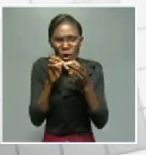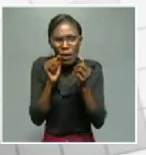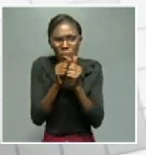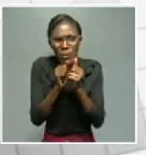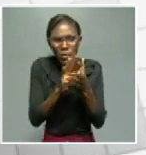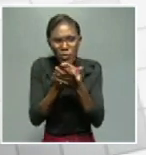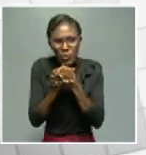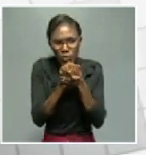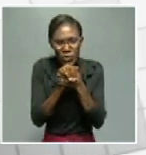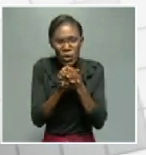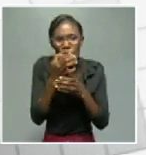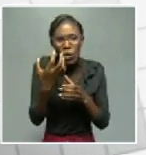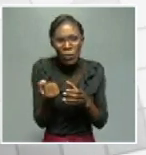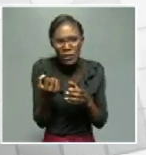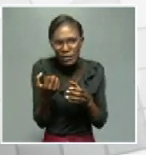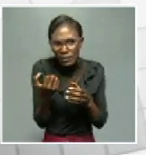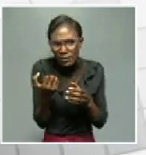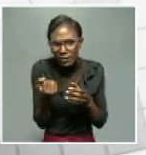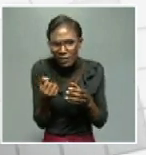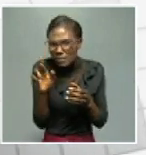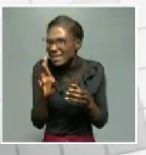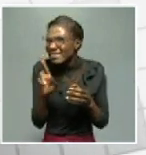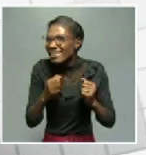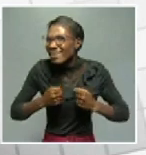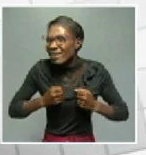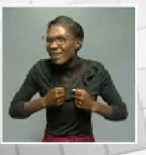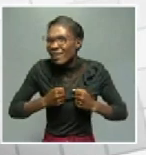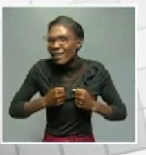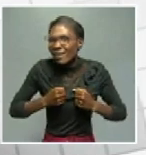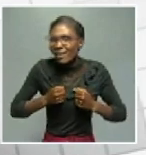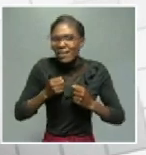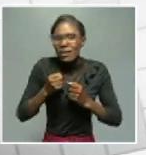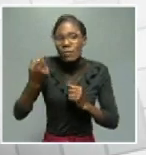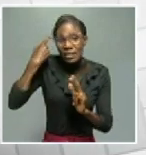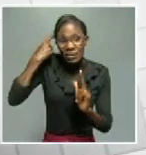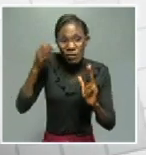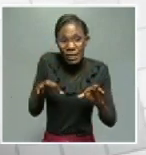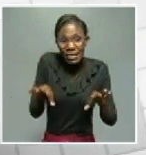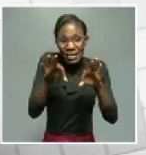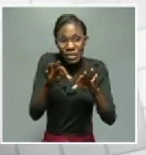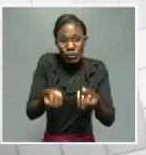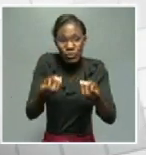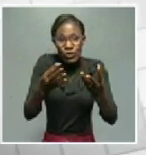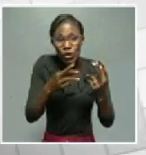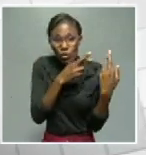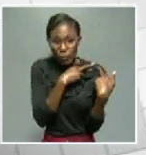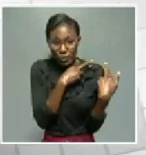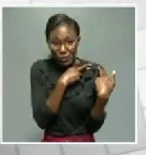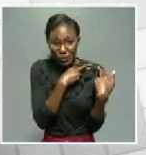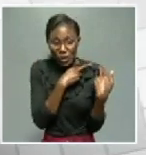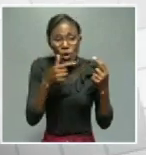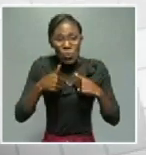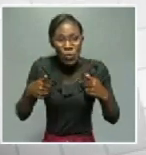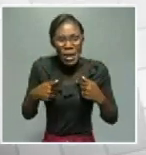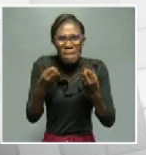of locusts that nearly caused havoc in the region. But directed by the Ministry of Agriculture, we managed to bring in a lot of